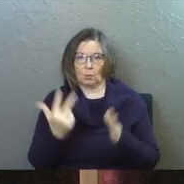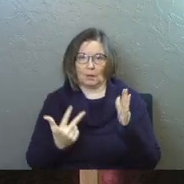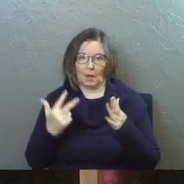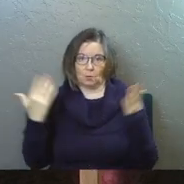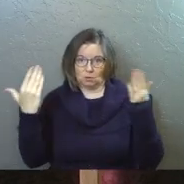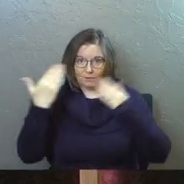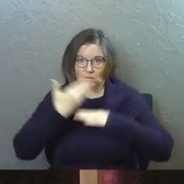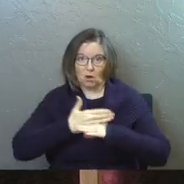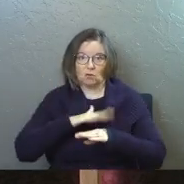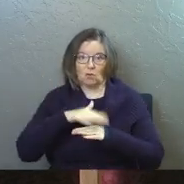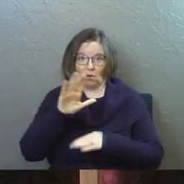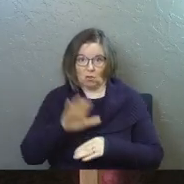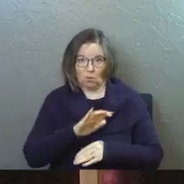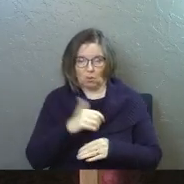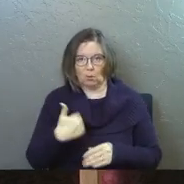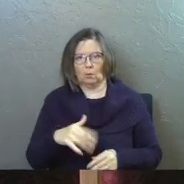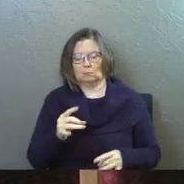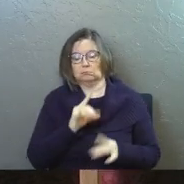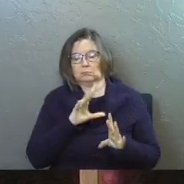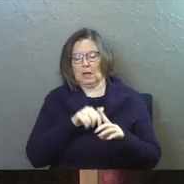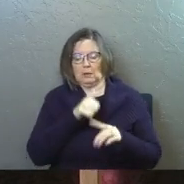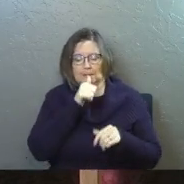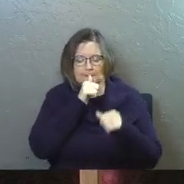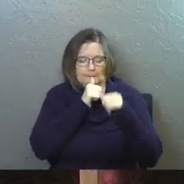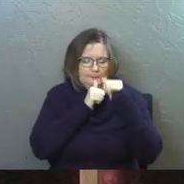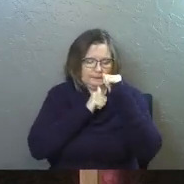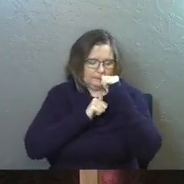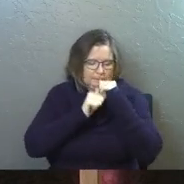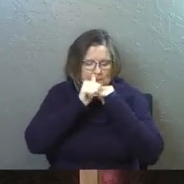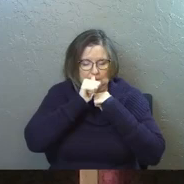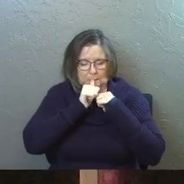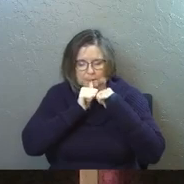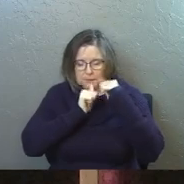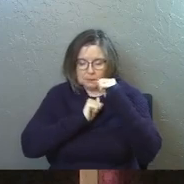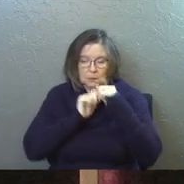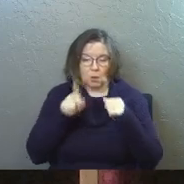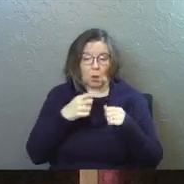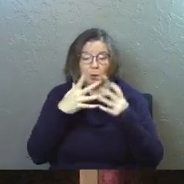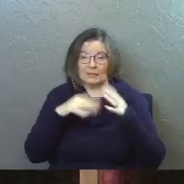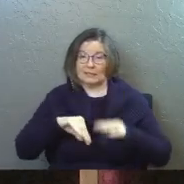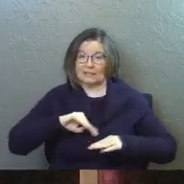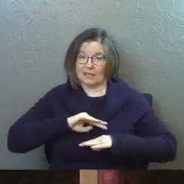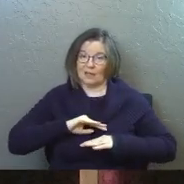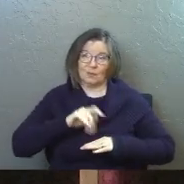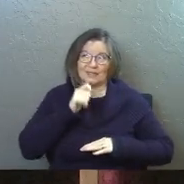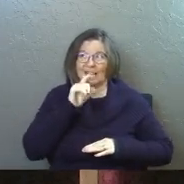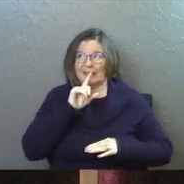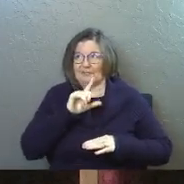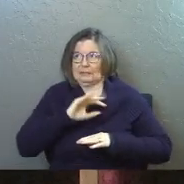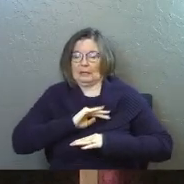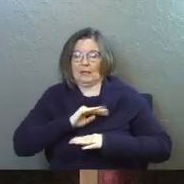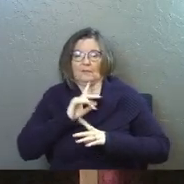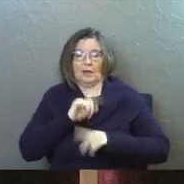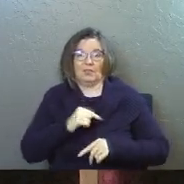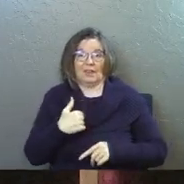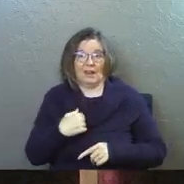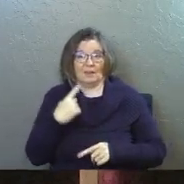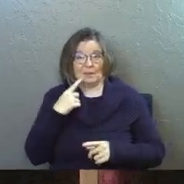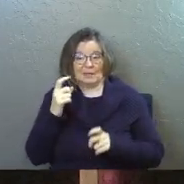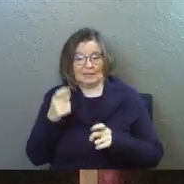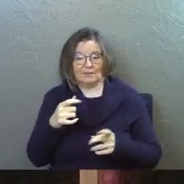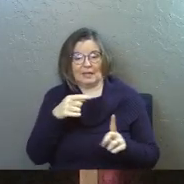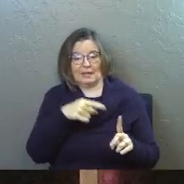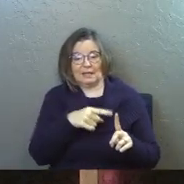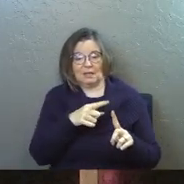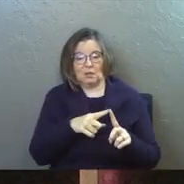of darkness on the cross. How in the world did he carry all that? The only satisfying, which is an even satisfying answer I've ever been